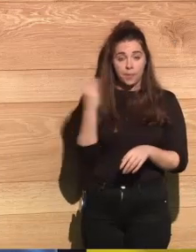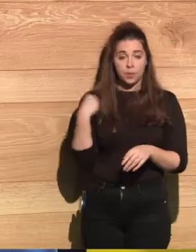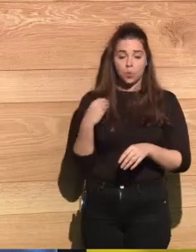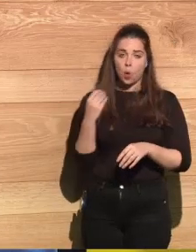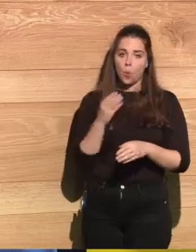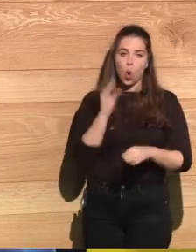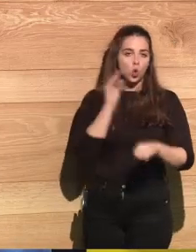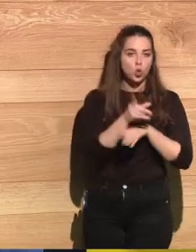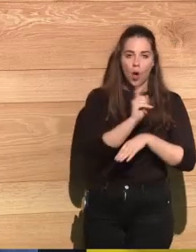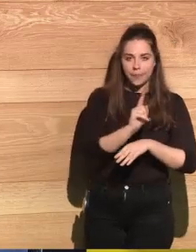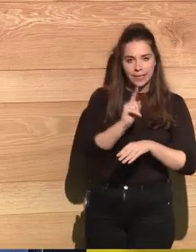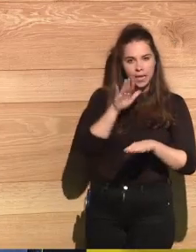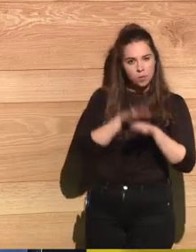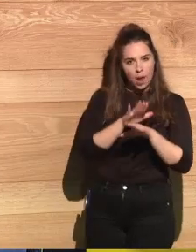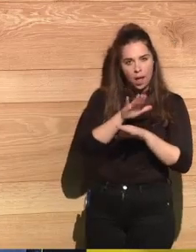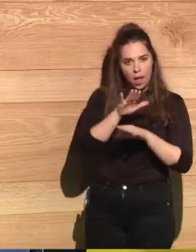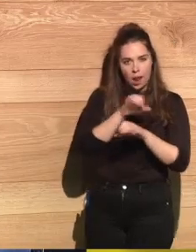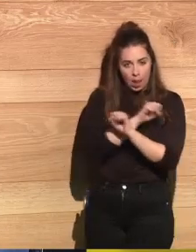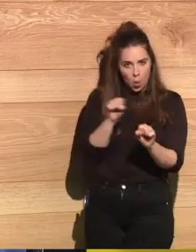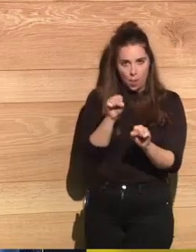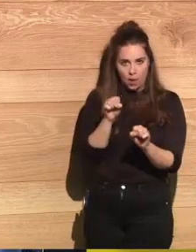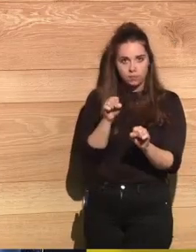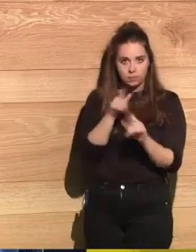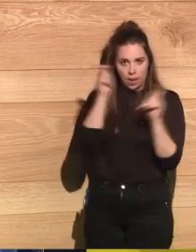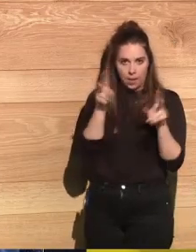There's a campaign that's called Bank on the Bomb.